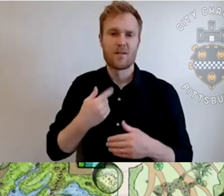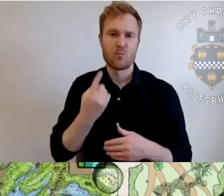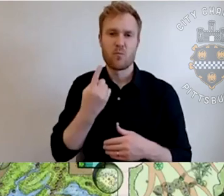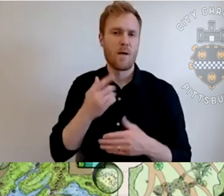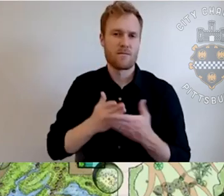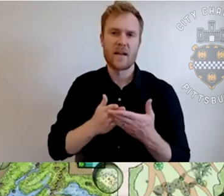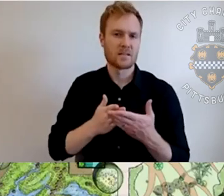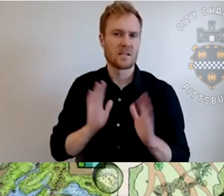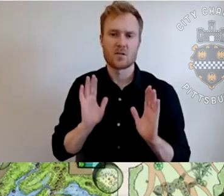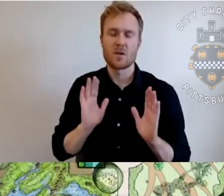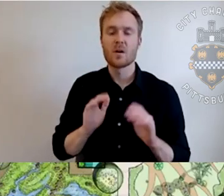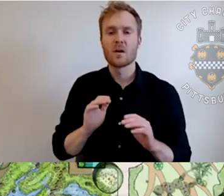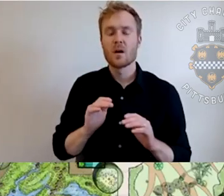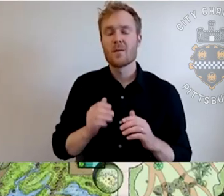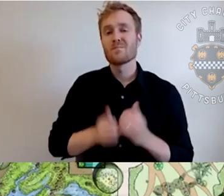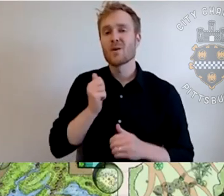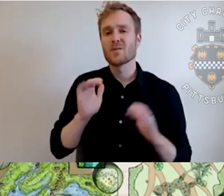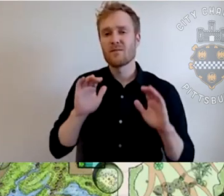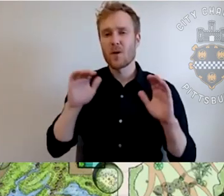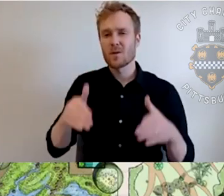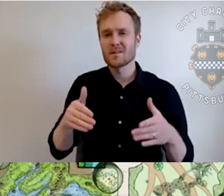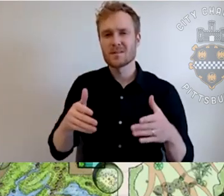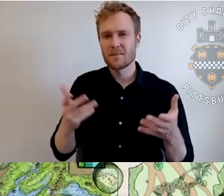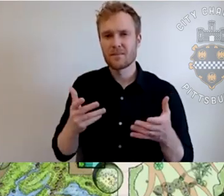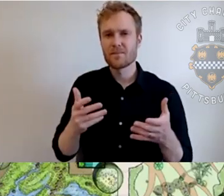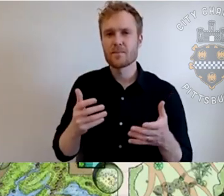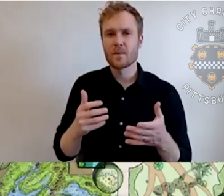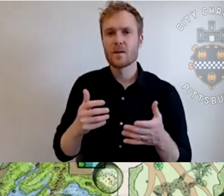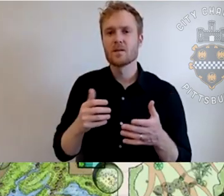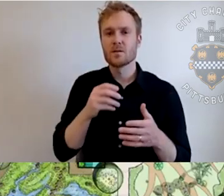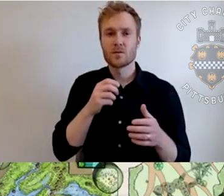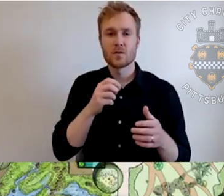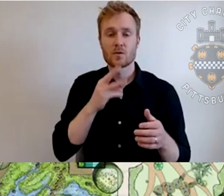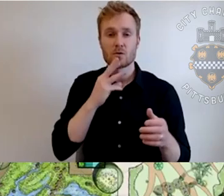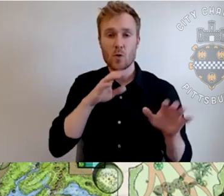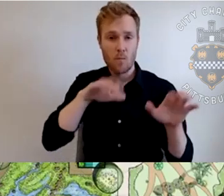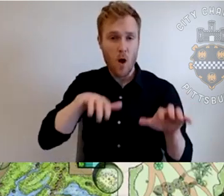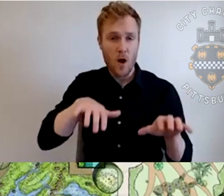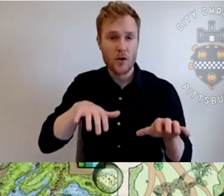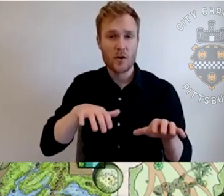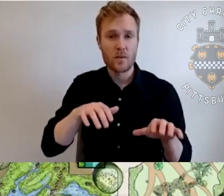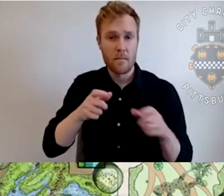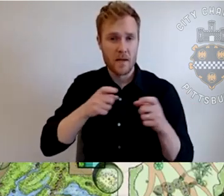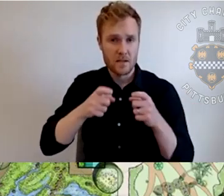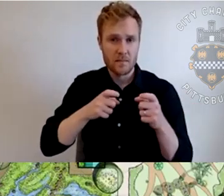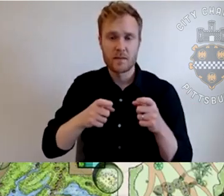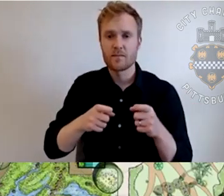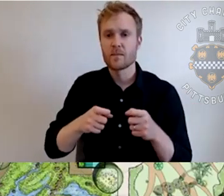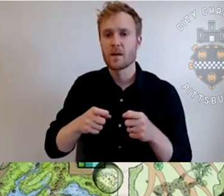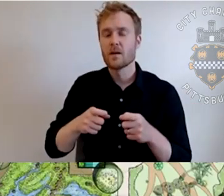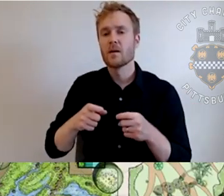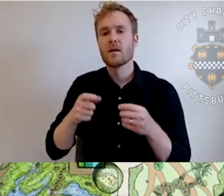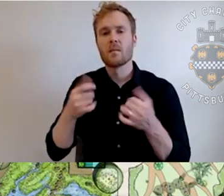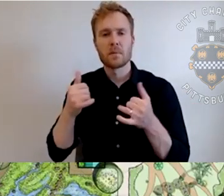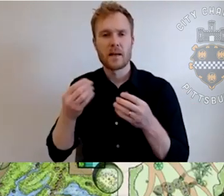focus was on, um, here was on stormwater management, um, providing a new playground, new picnic pavilion,